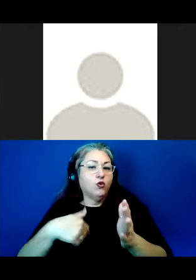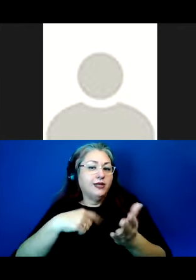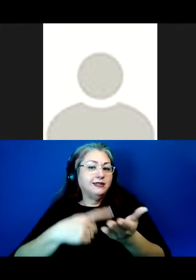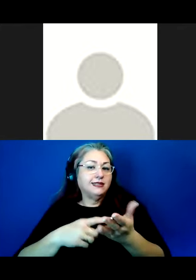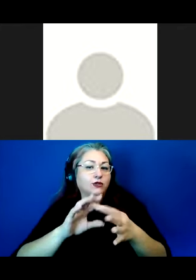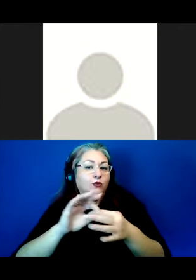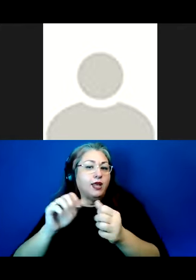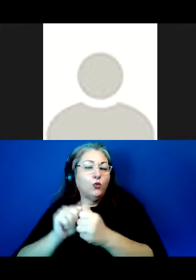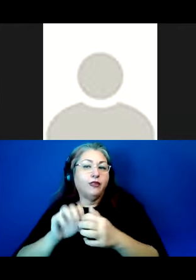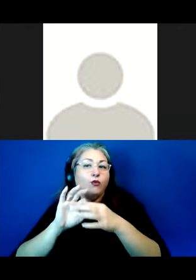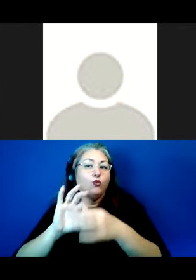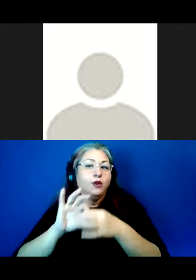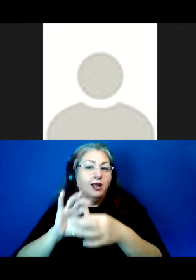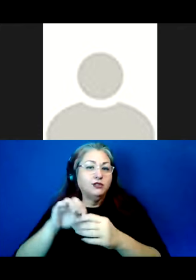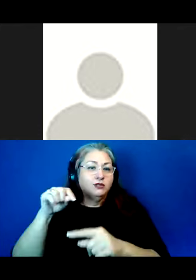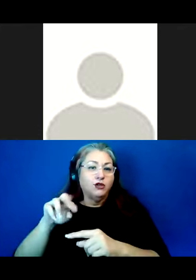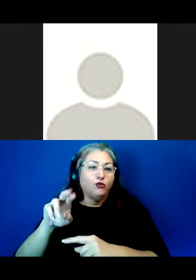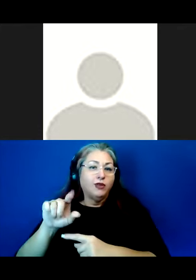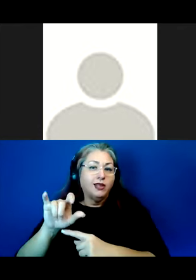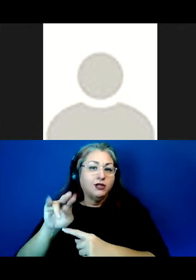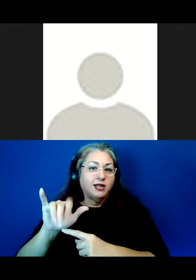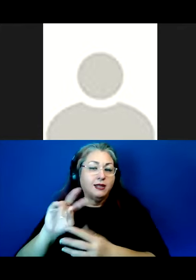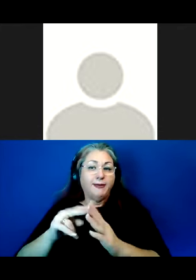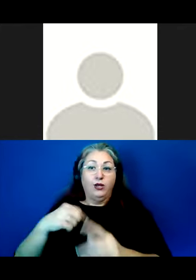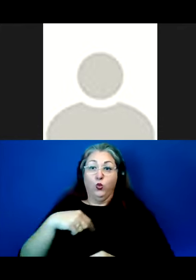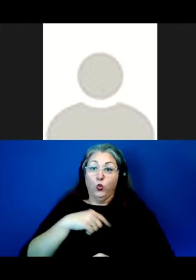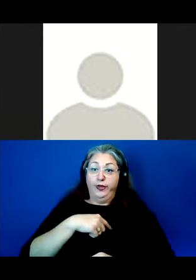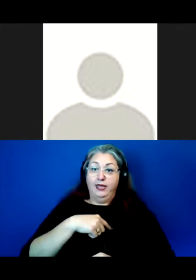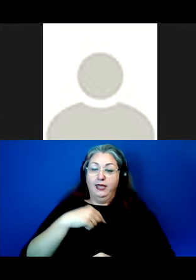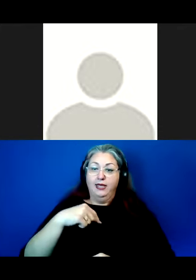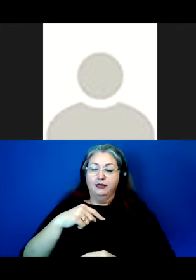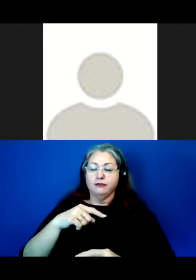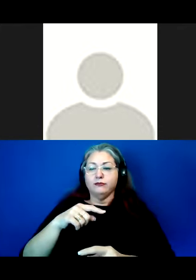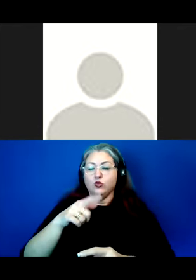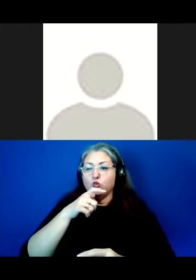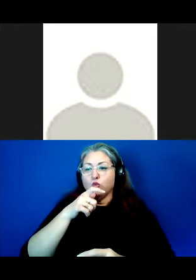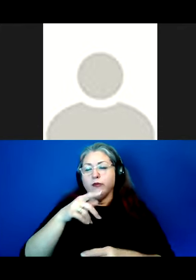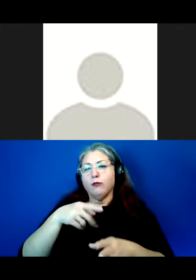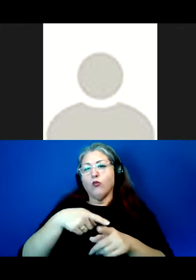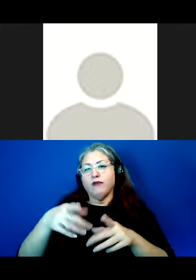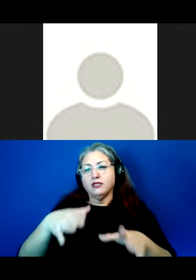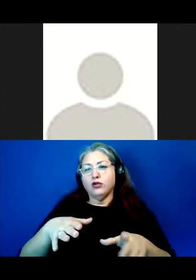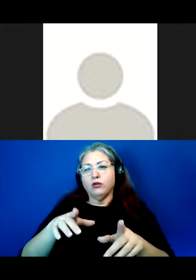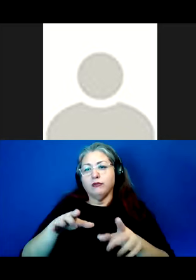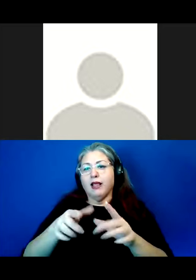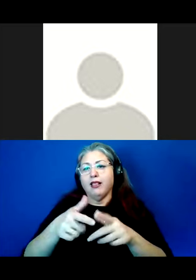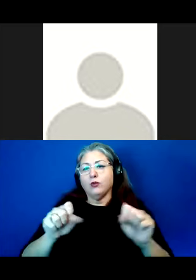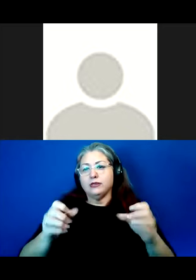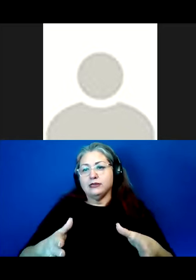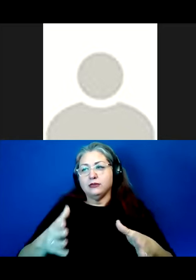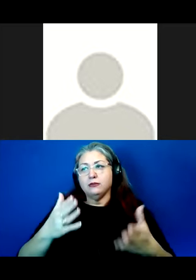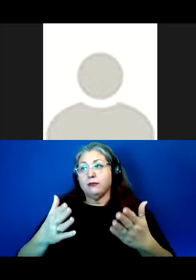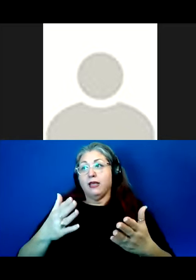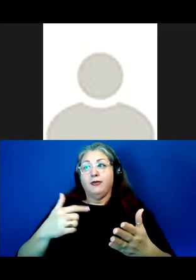terms of relationality. We in this context is specifically referencing professional linguists. So we might